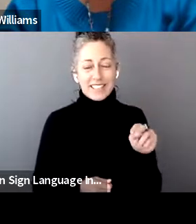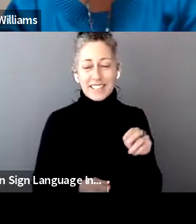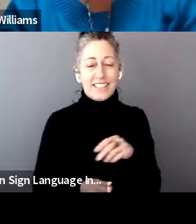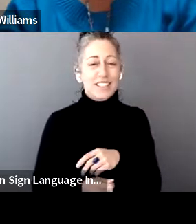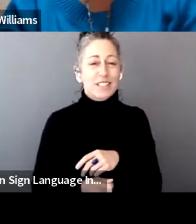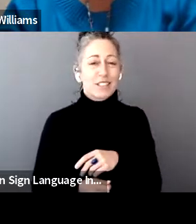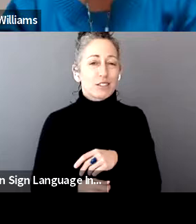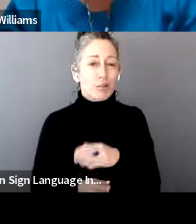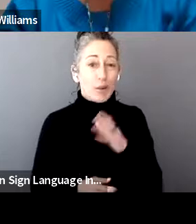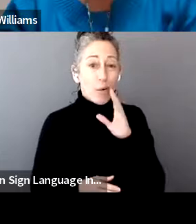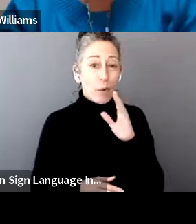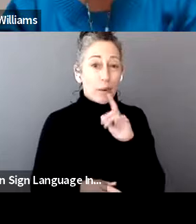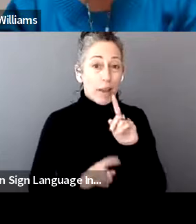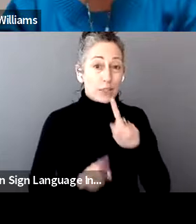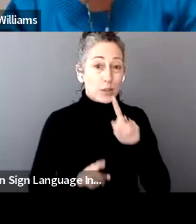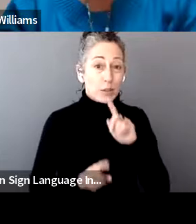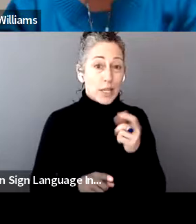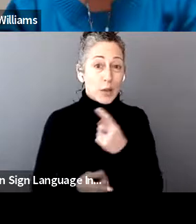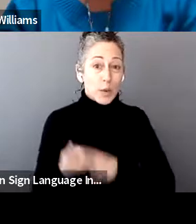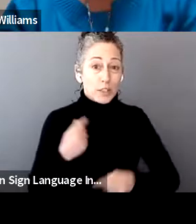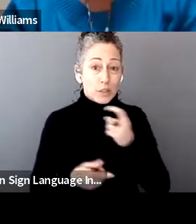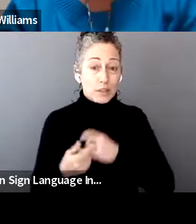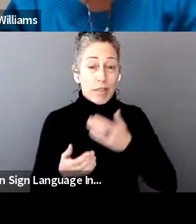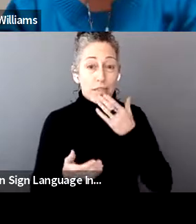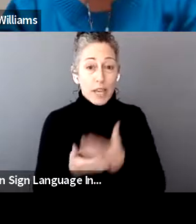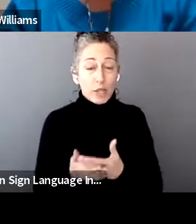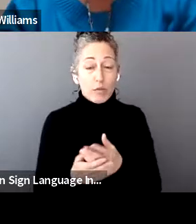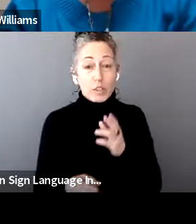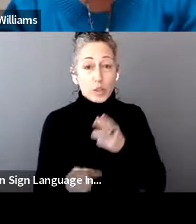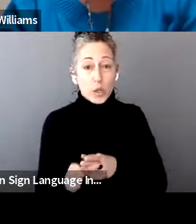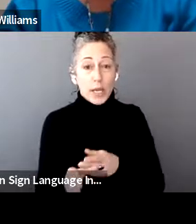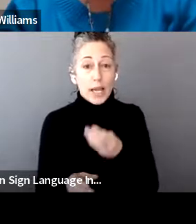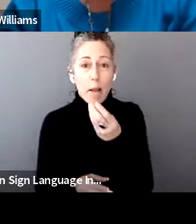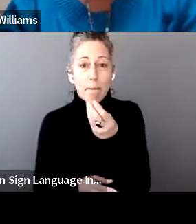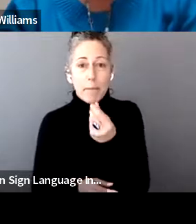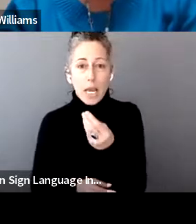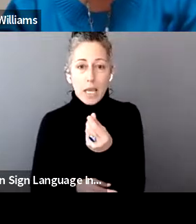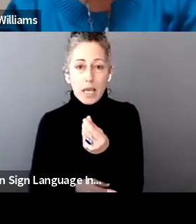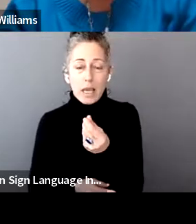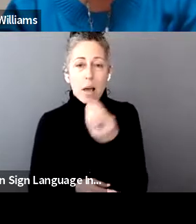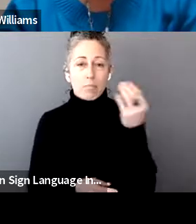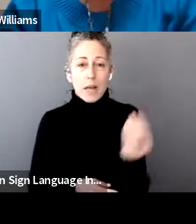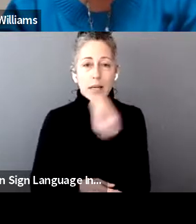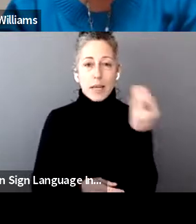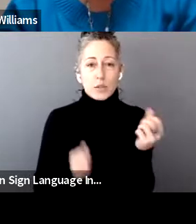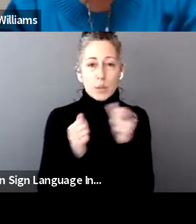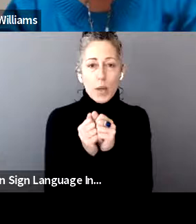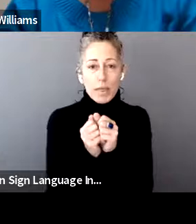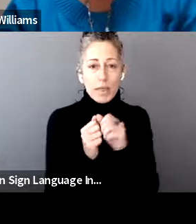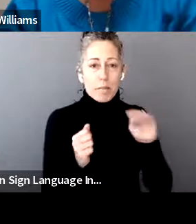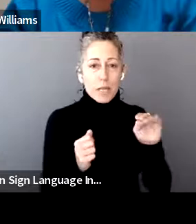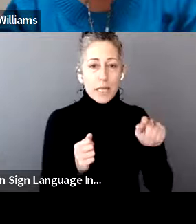answered. And thank you for joining Money Mondays with Melissa. And ladies, we had a lot of great thank